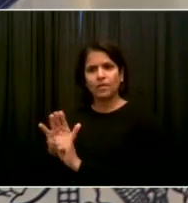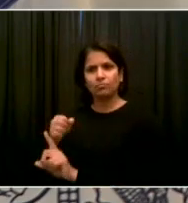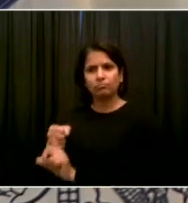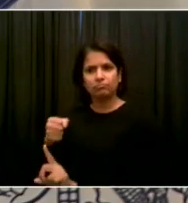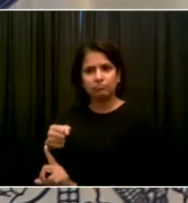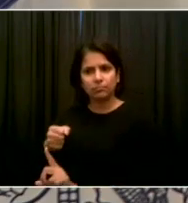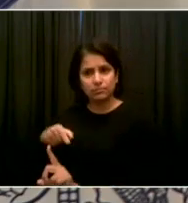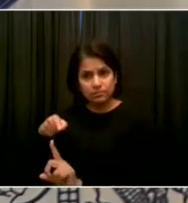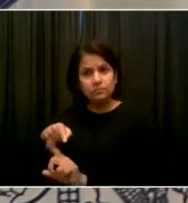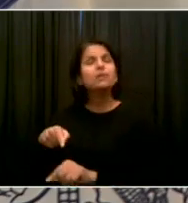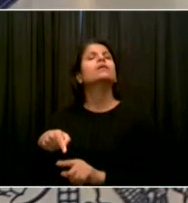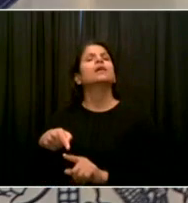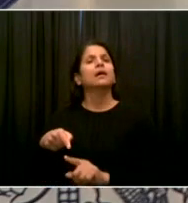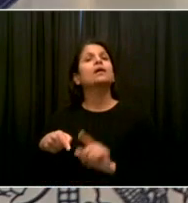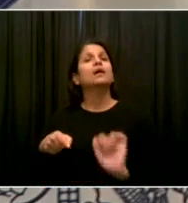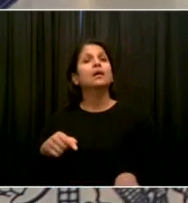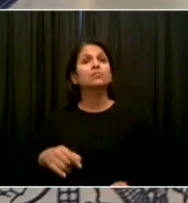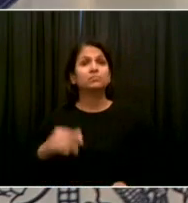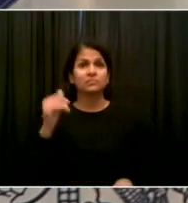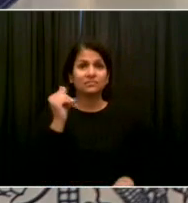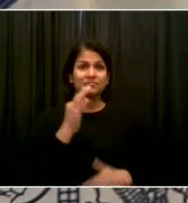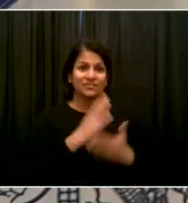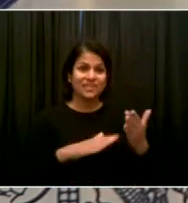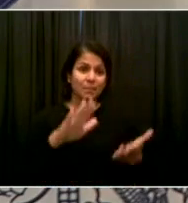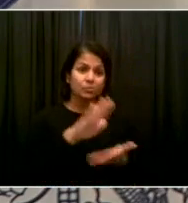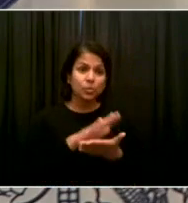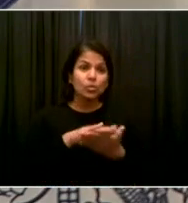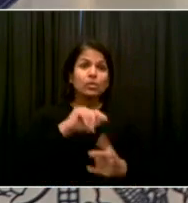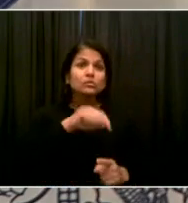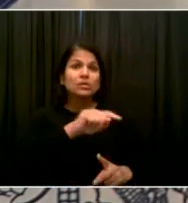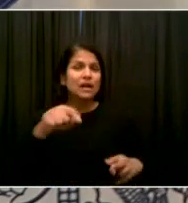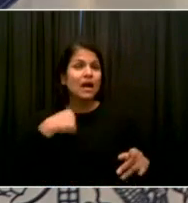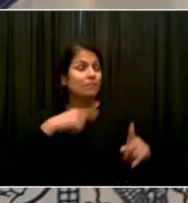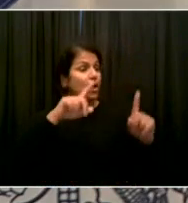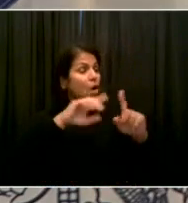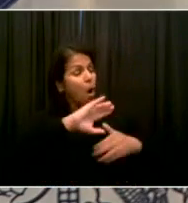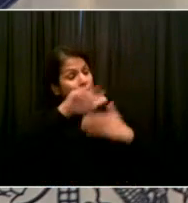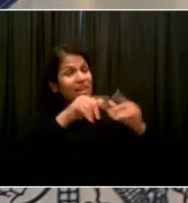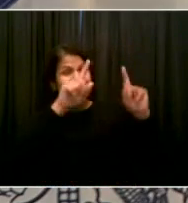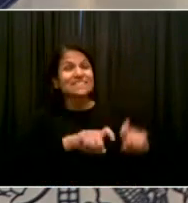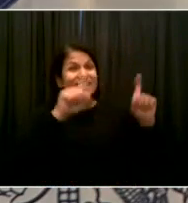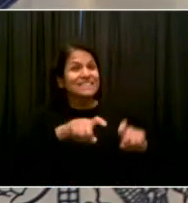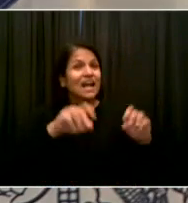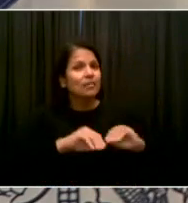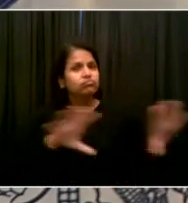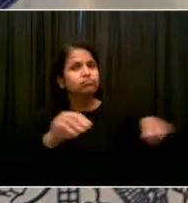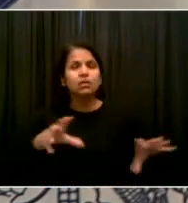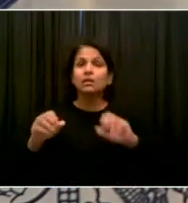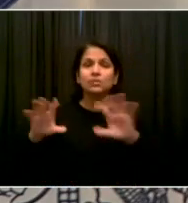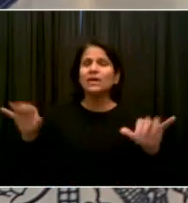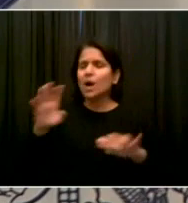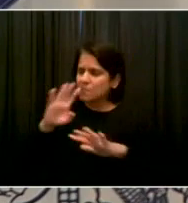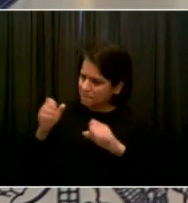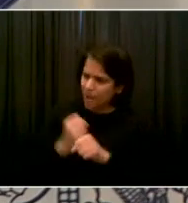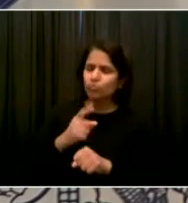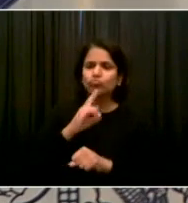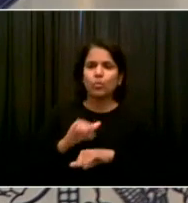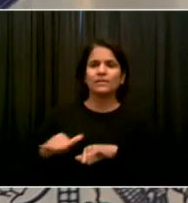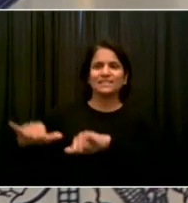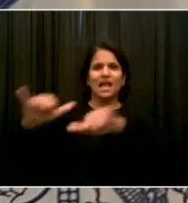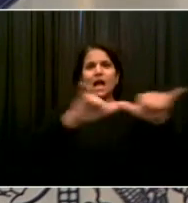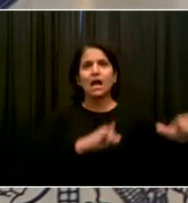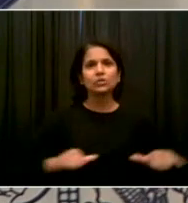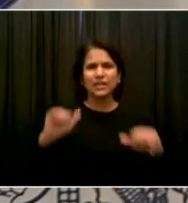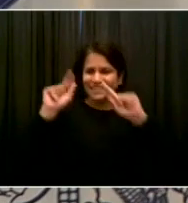and we're seeing wild variations in the numbers, mean, that we maybe have a different discussion. But I think scientifically, there's something that's been extraordinarily